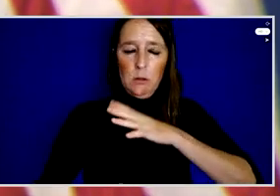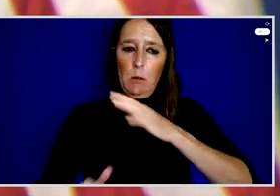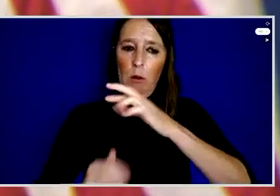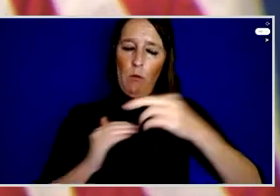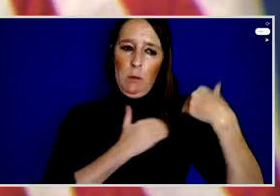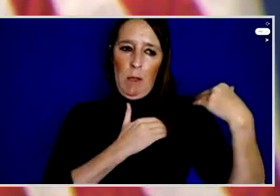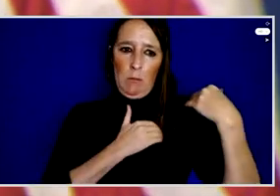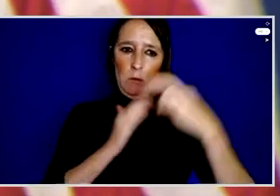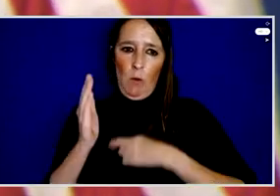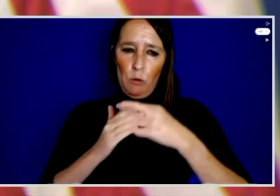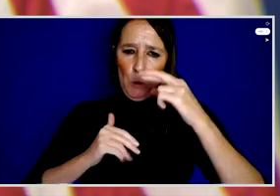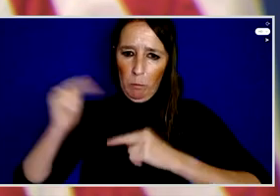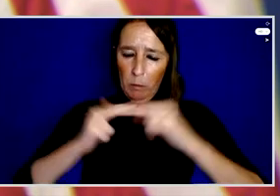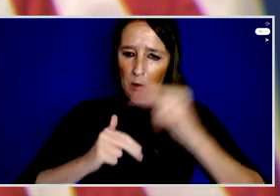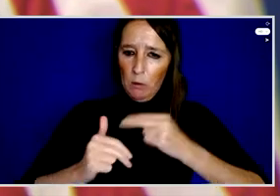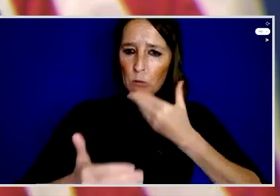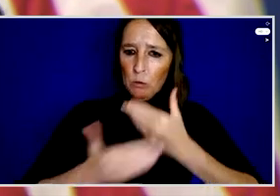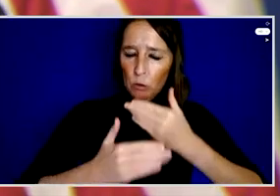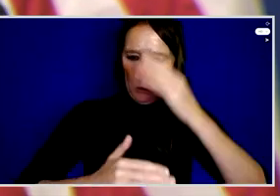future for all.